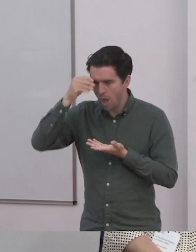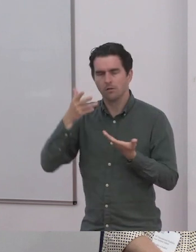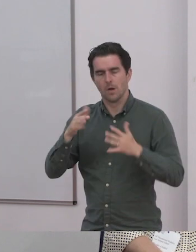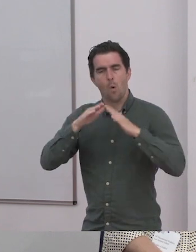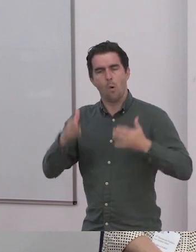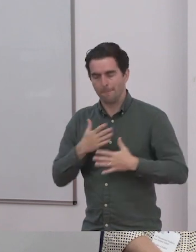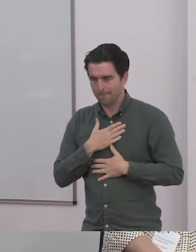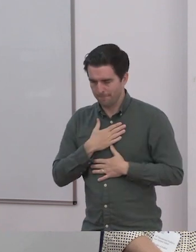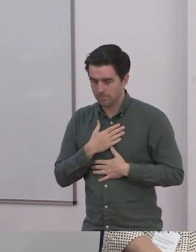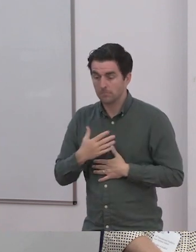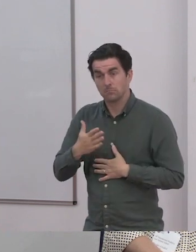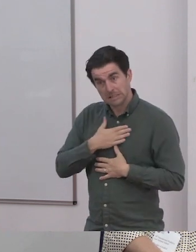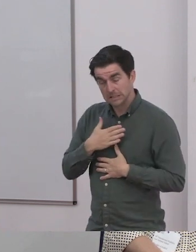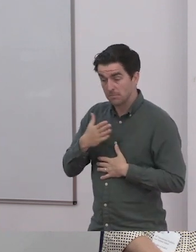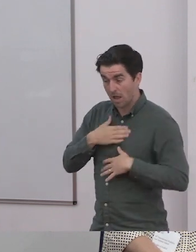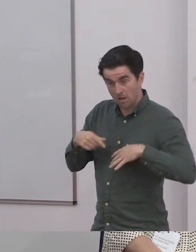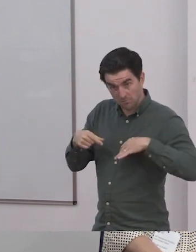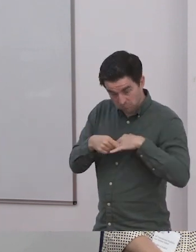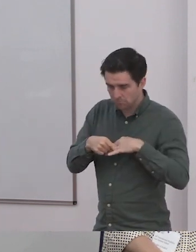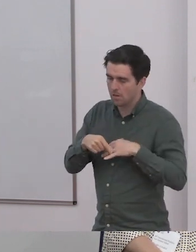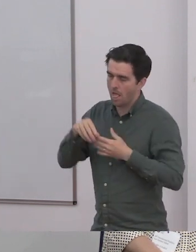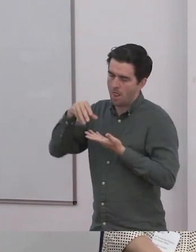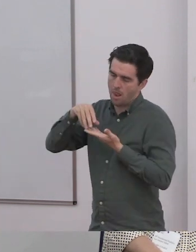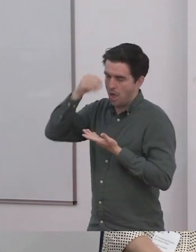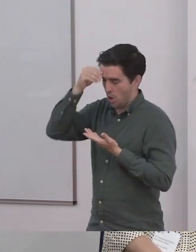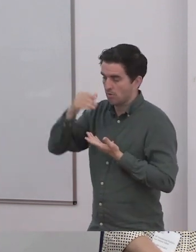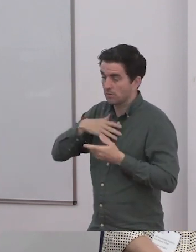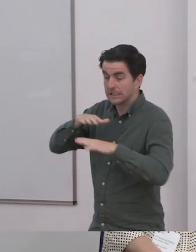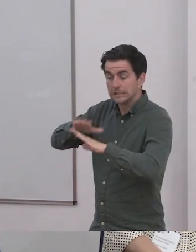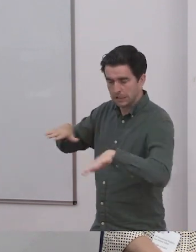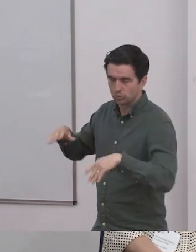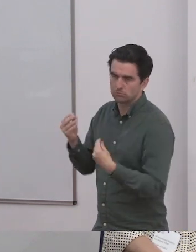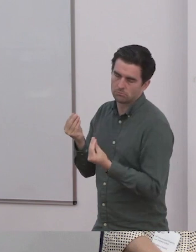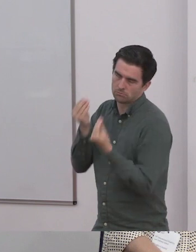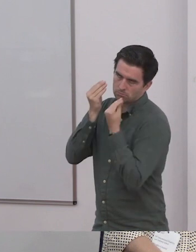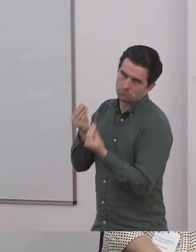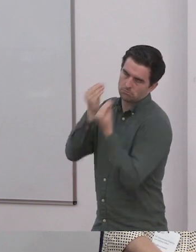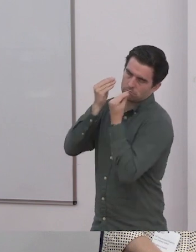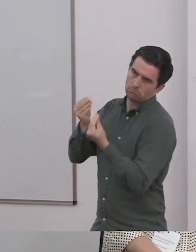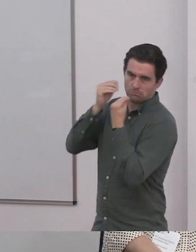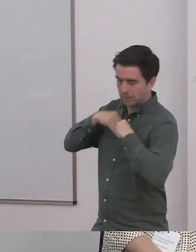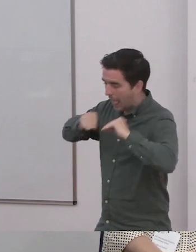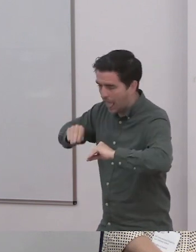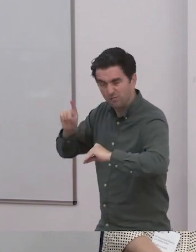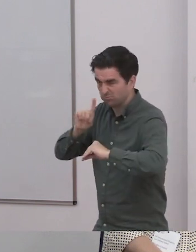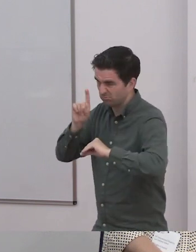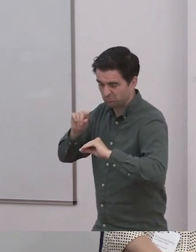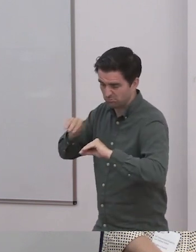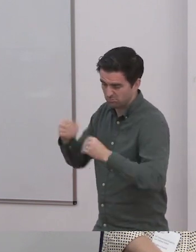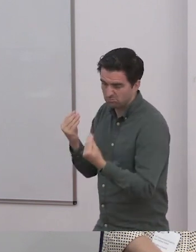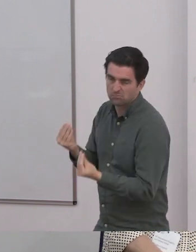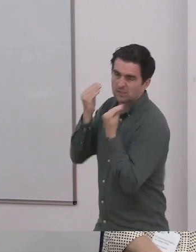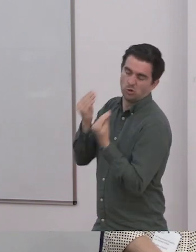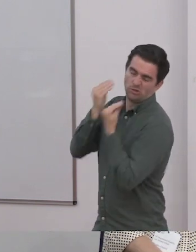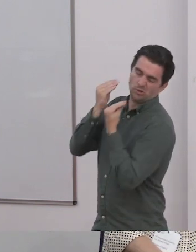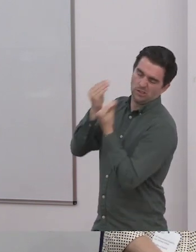every day. I don't know who benefits most out of this dynamic. Because we, as parents, have